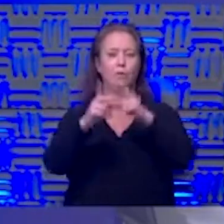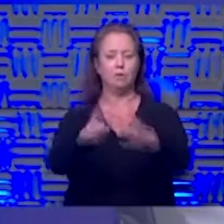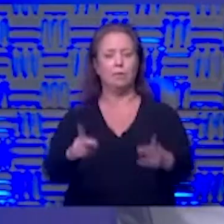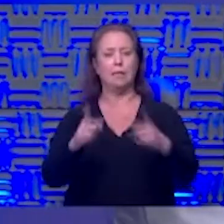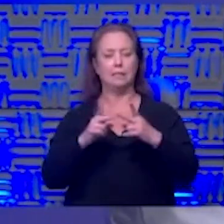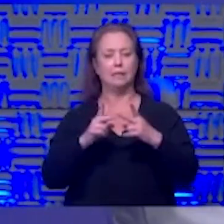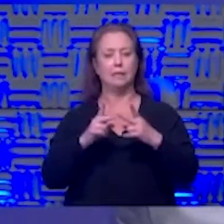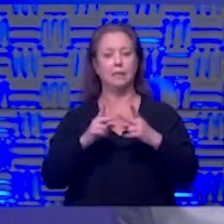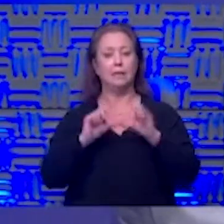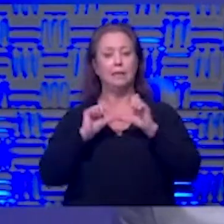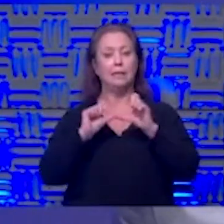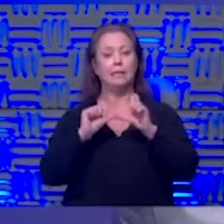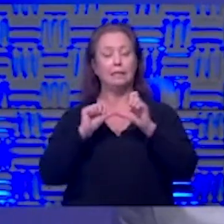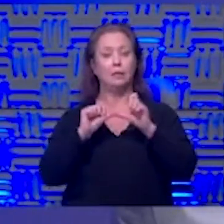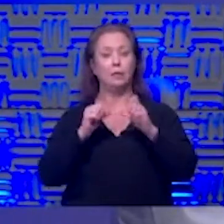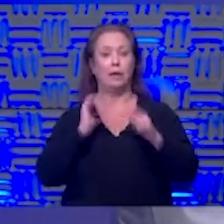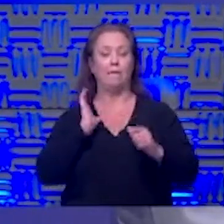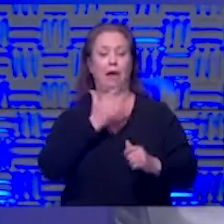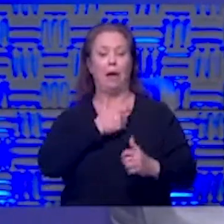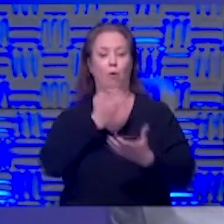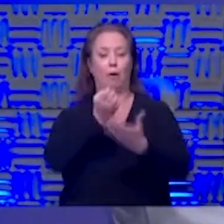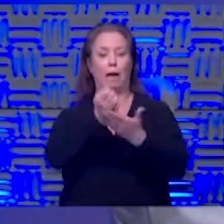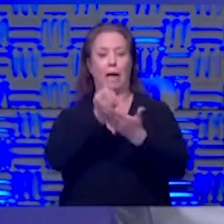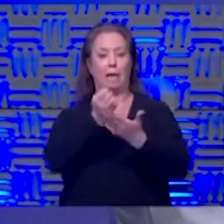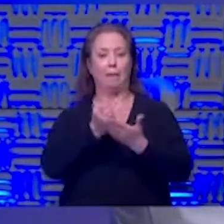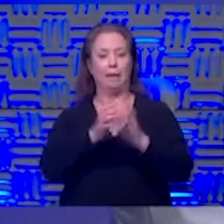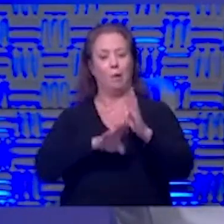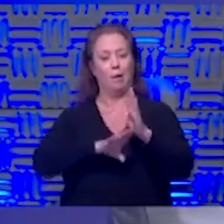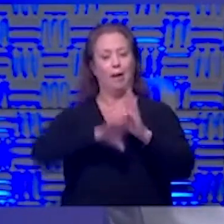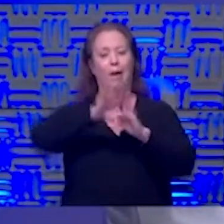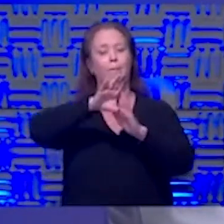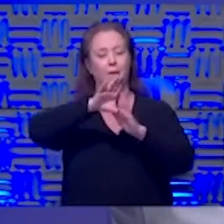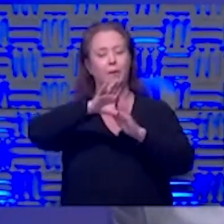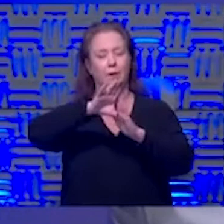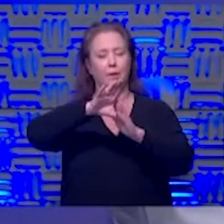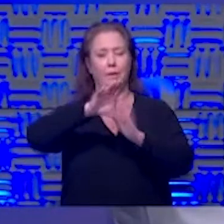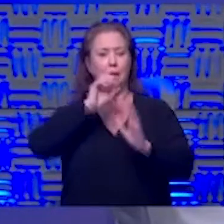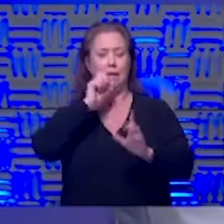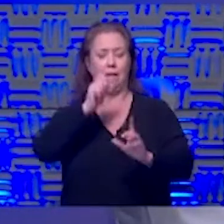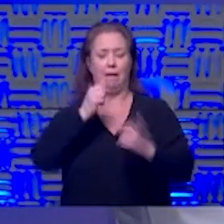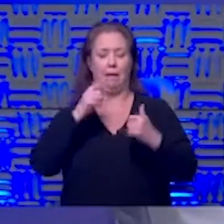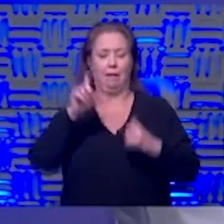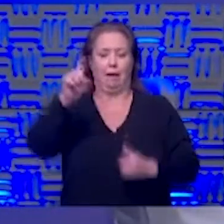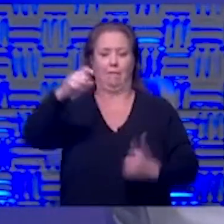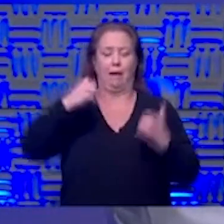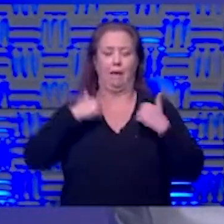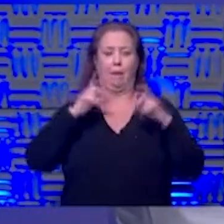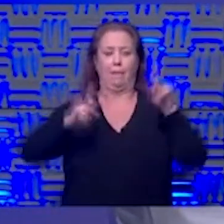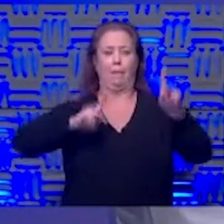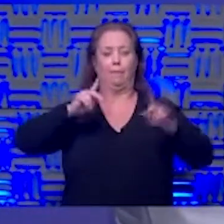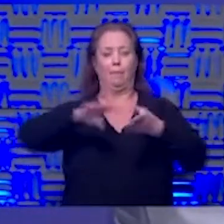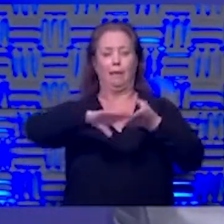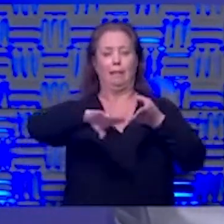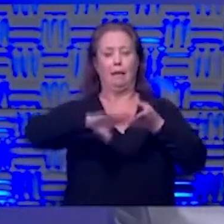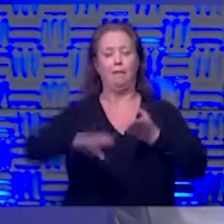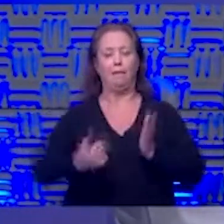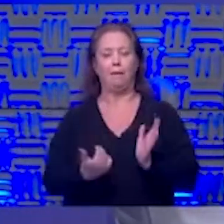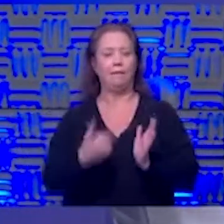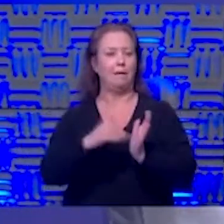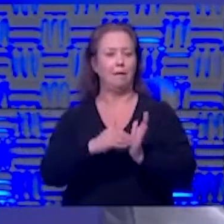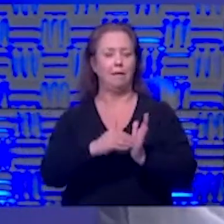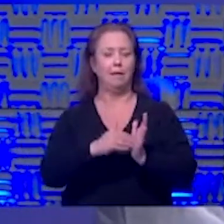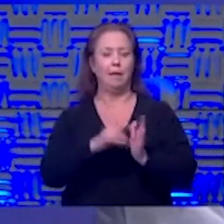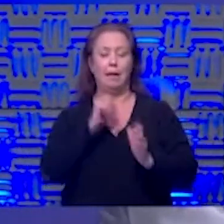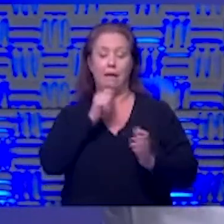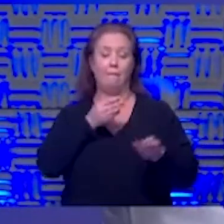places and continue to have our economy on the upswing and not have people have to be laid off again and not be able to